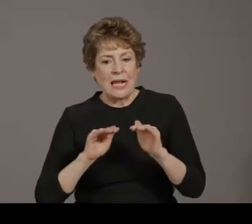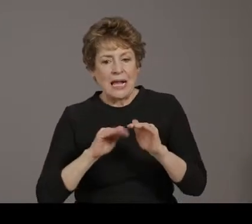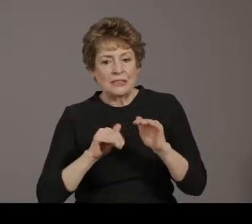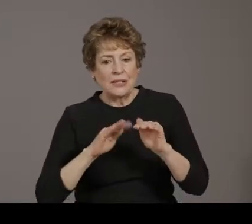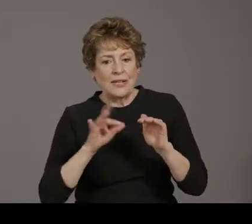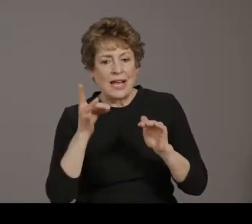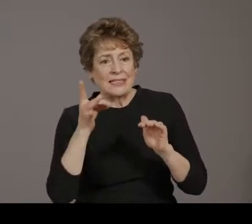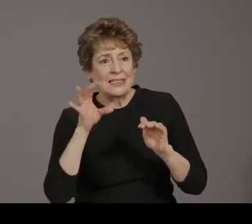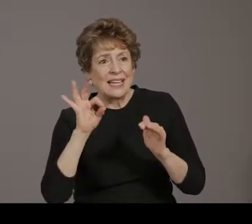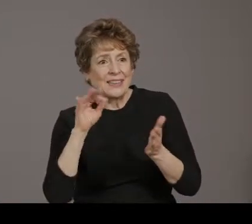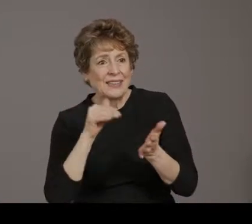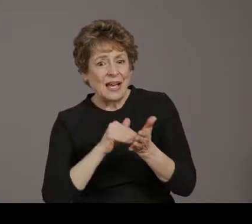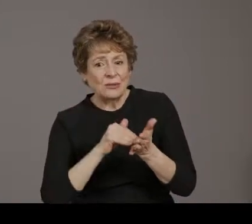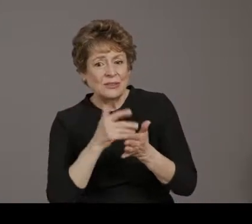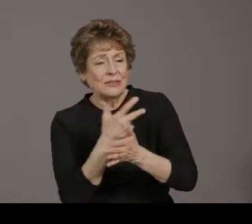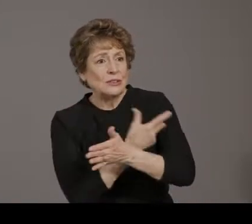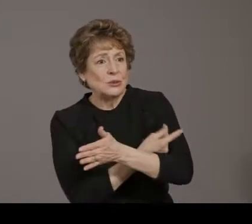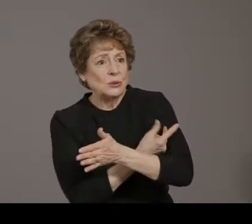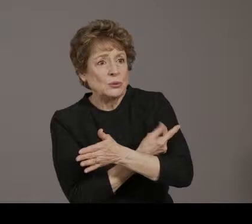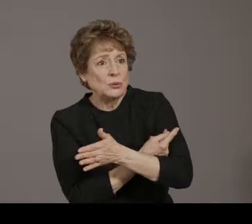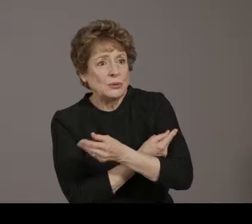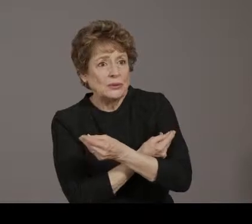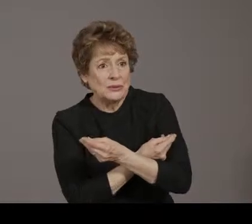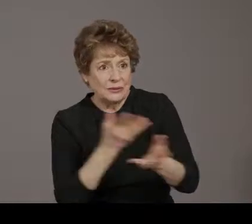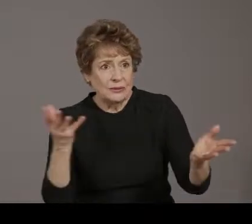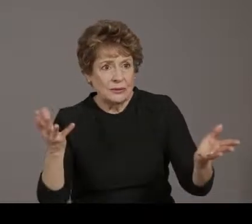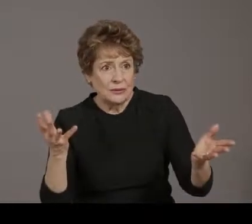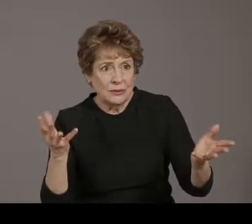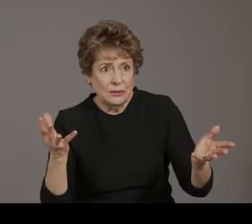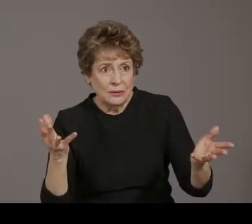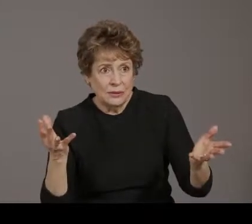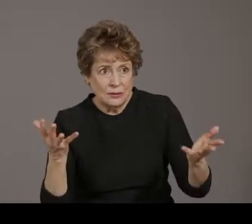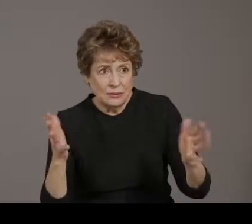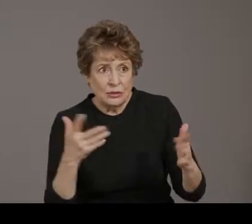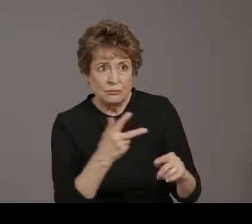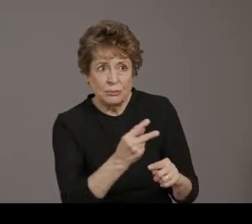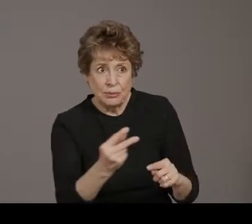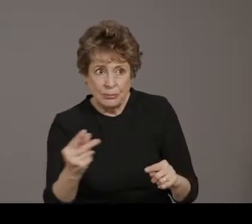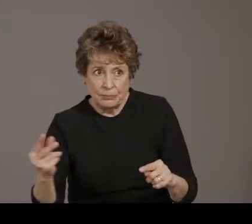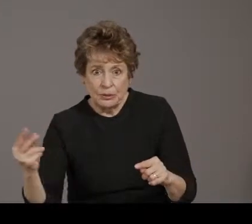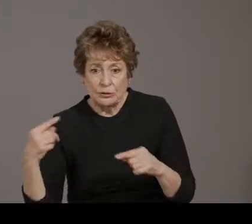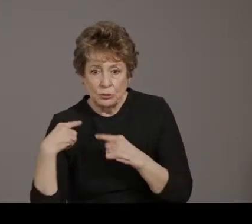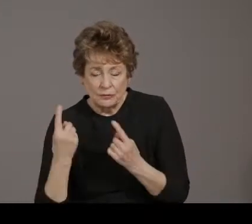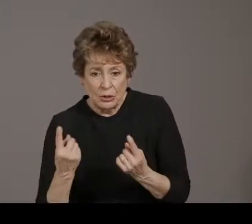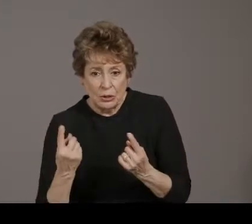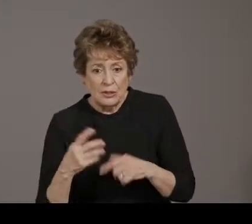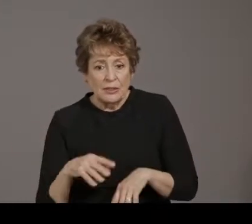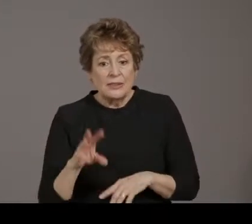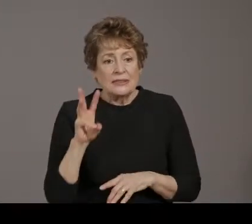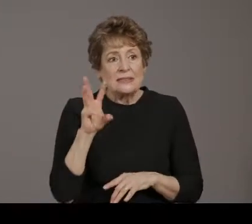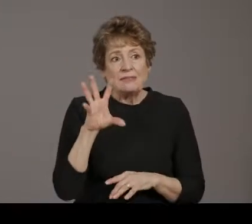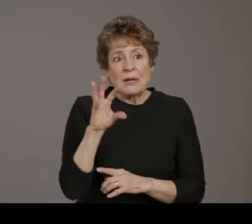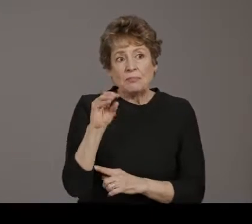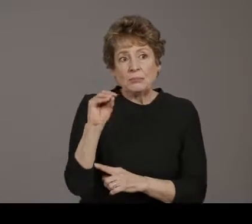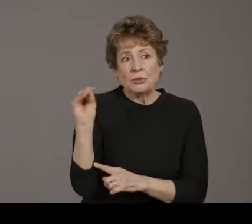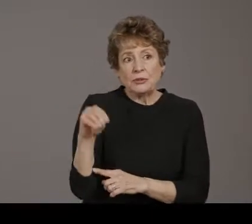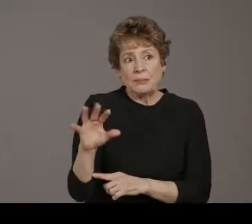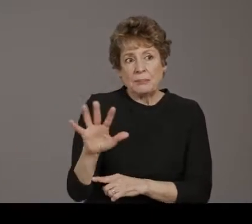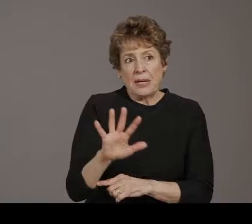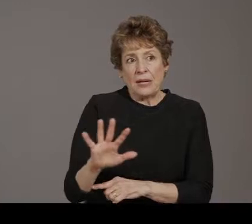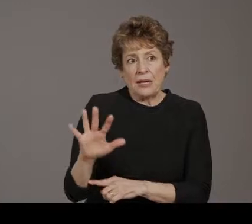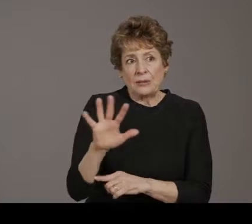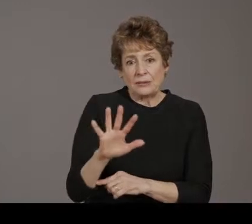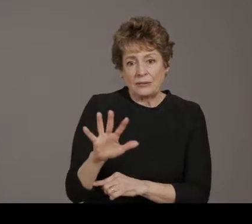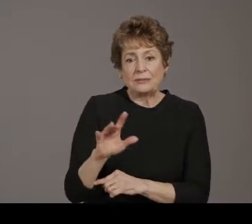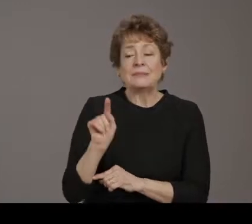skilled nursing facilities have been visited at least once and approximately 65% of our assisted living facilities have been